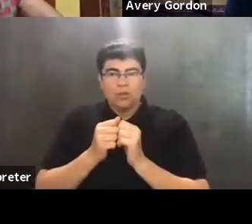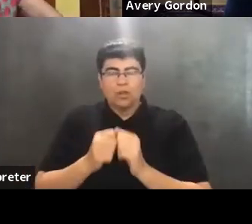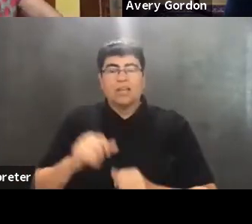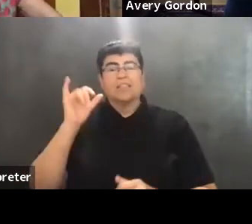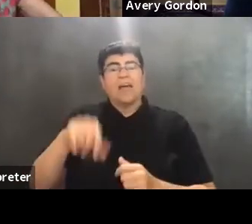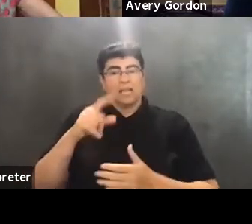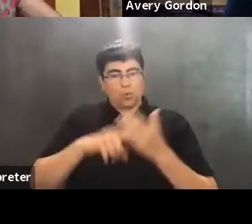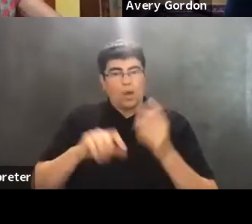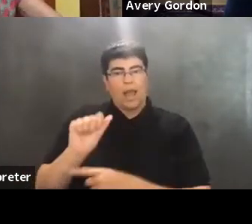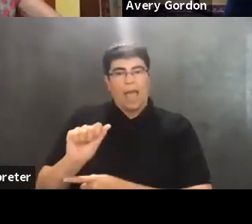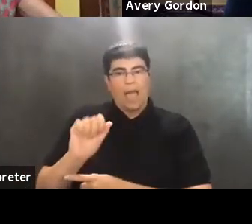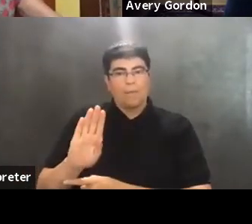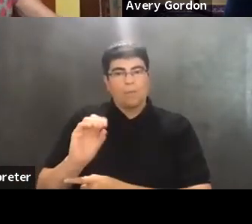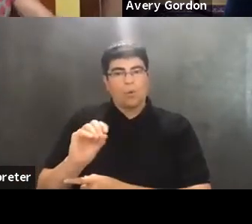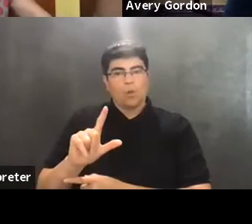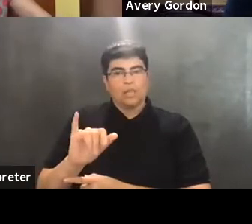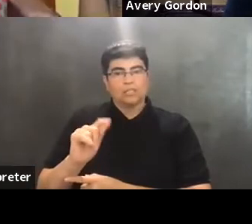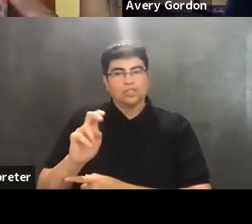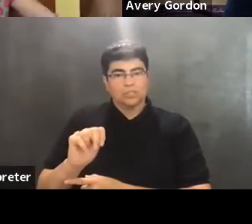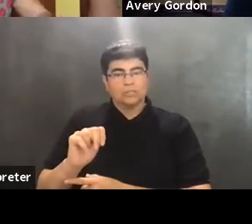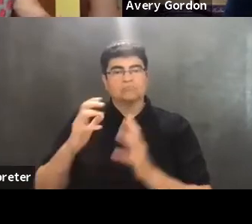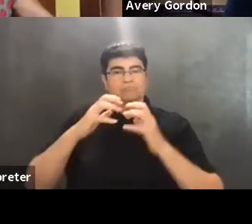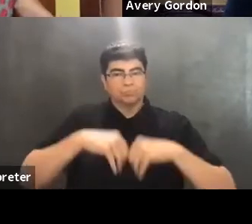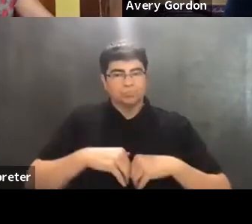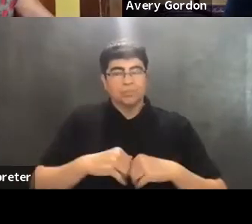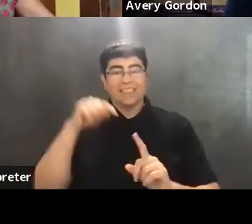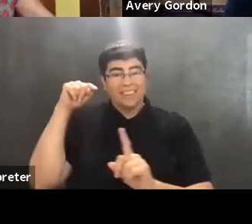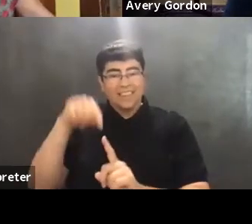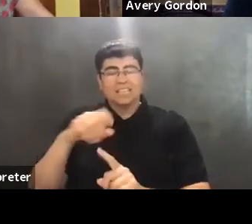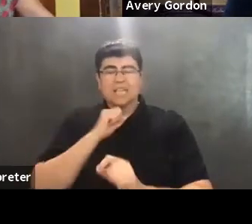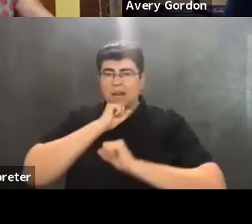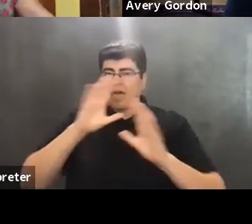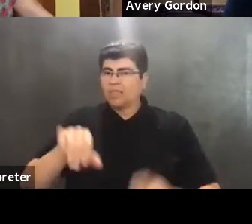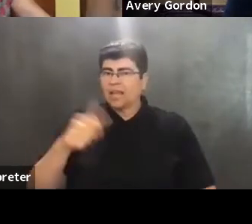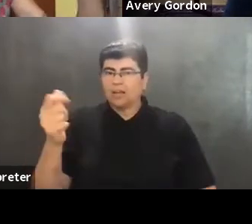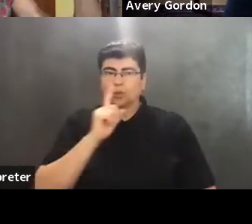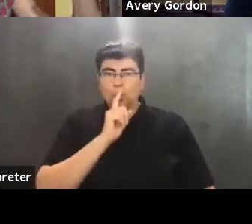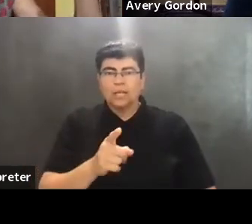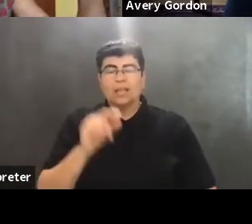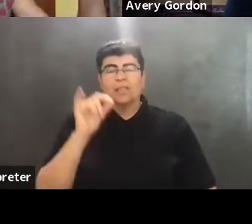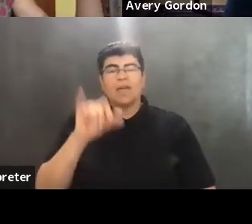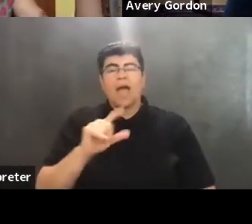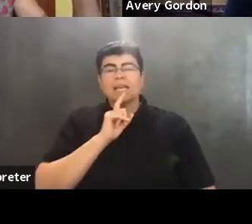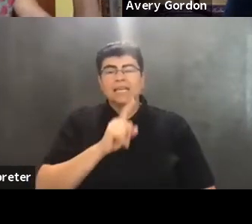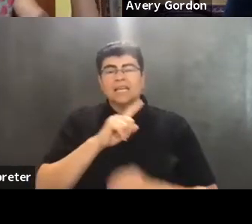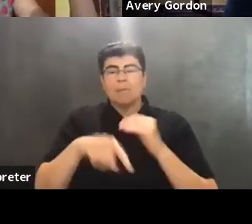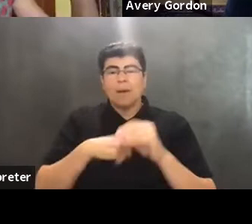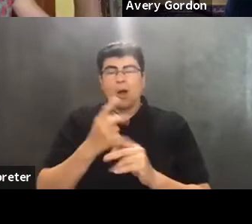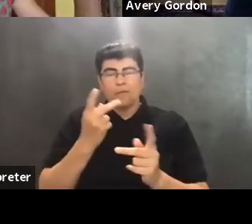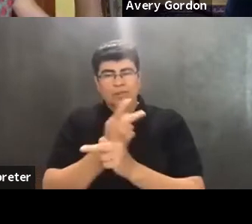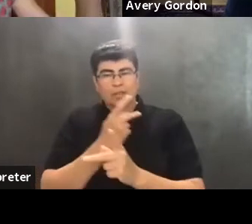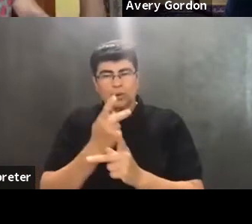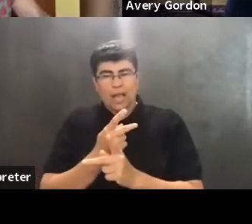abolition is all about this and nothing else. It is about figuring